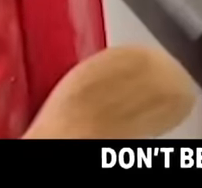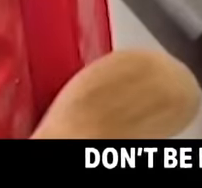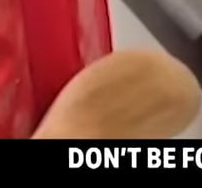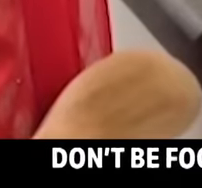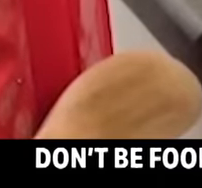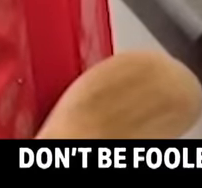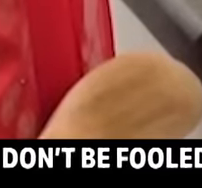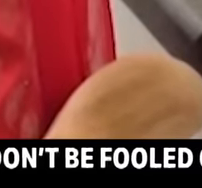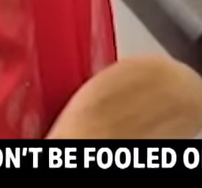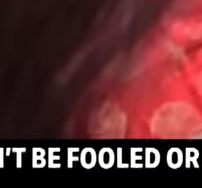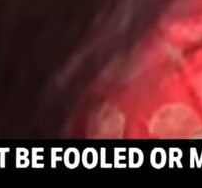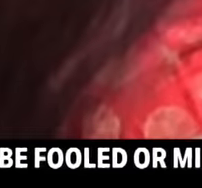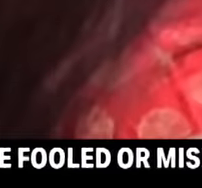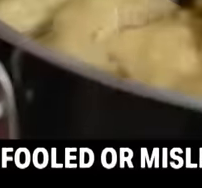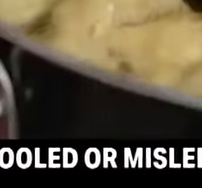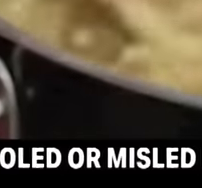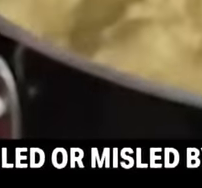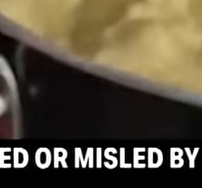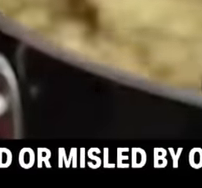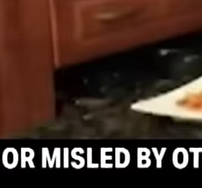of a proud cultural tradition.